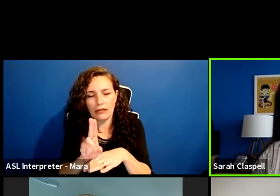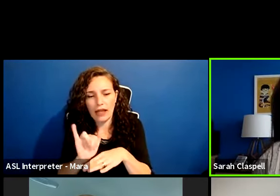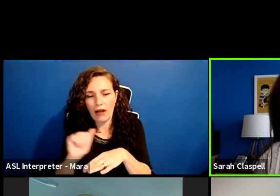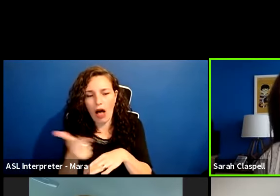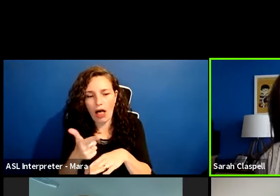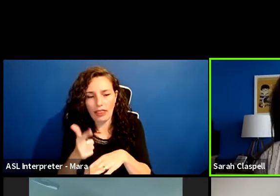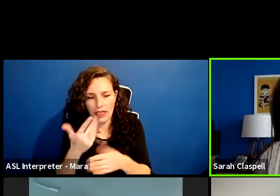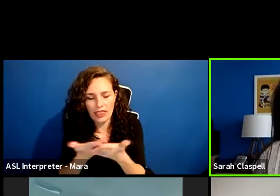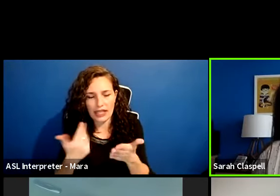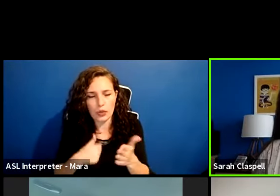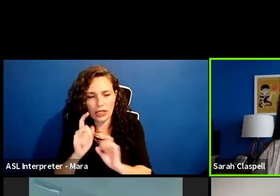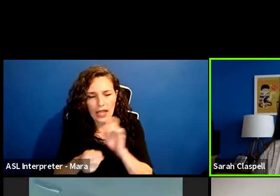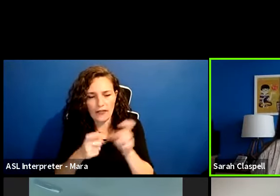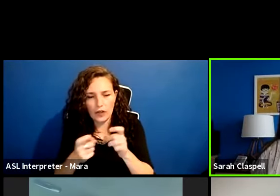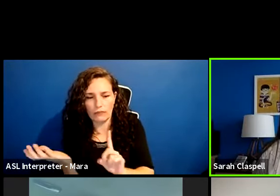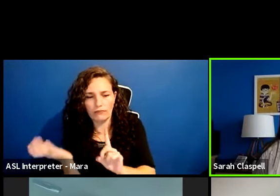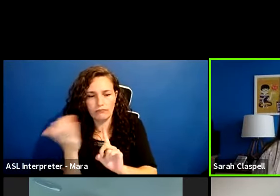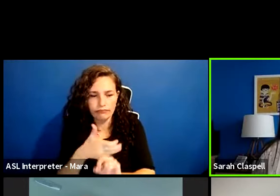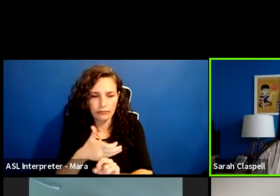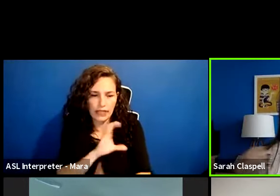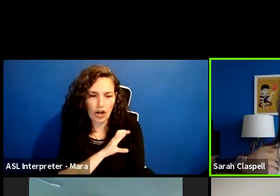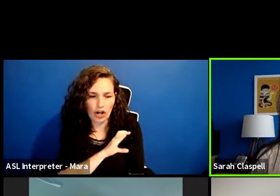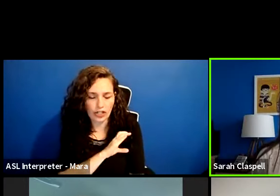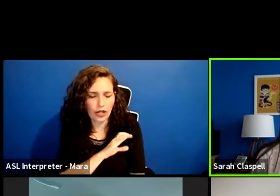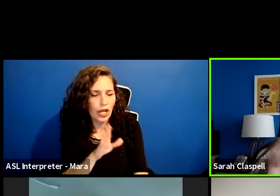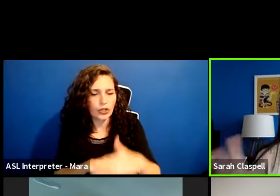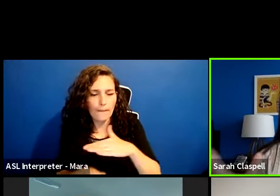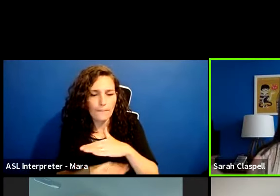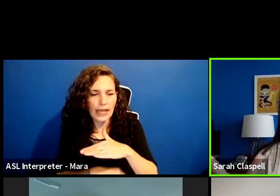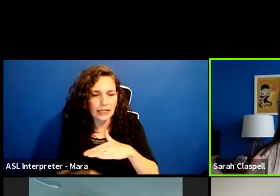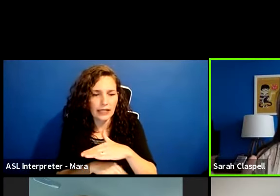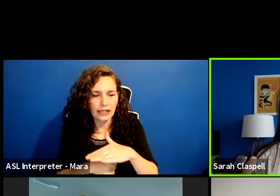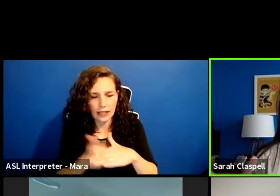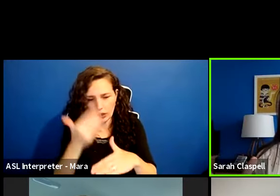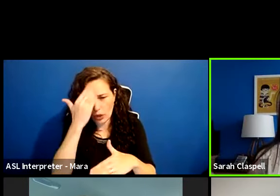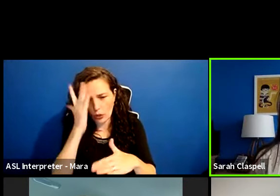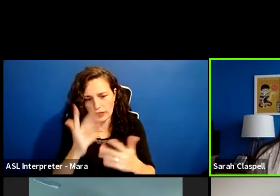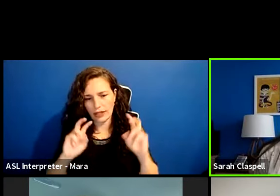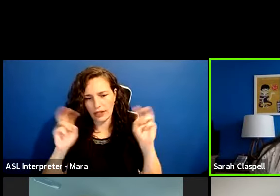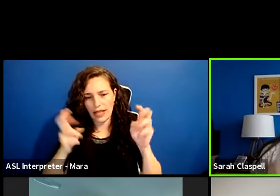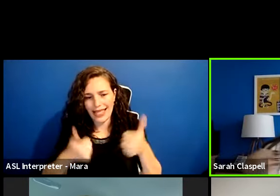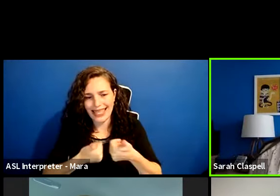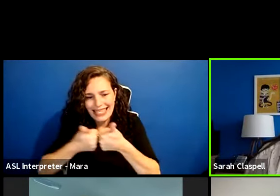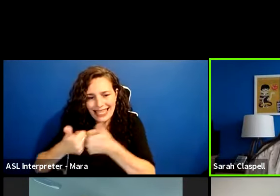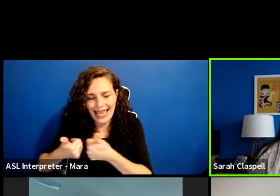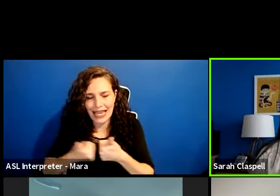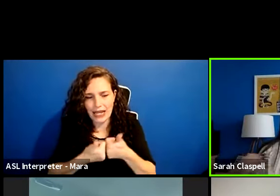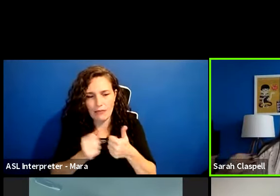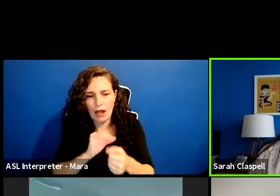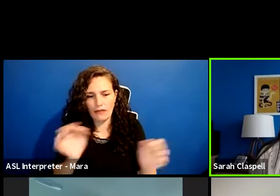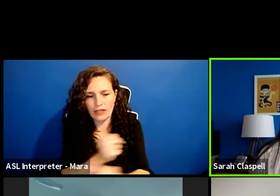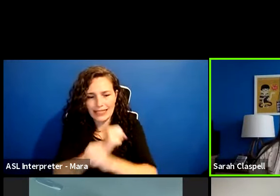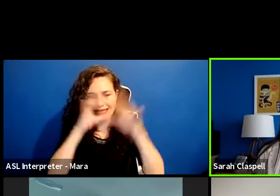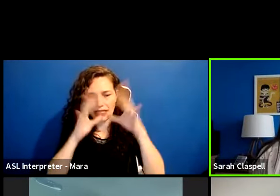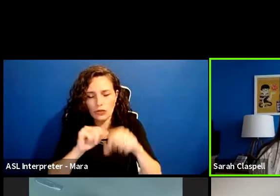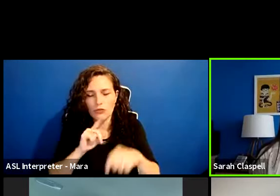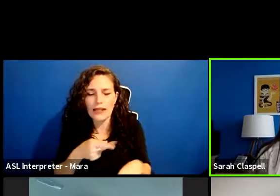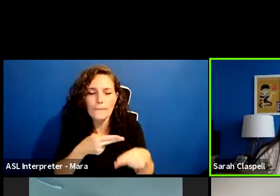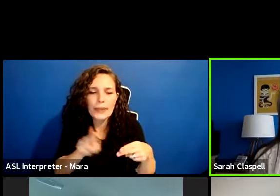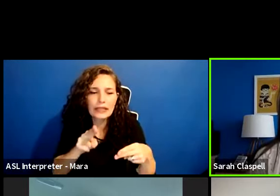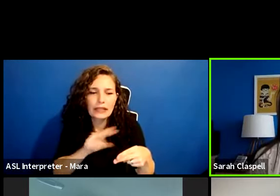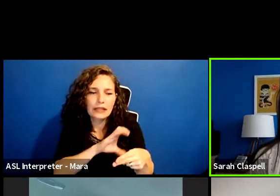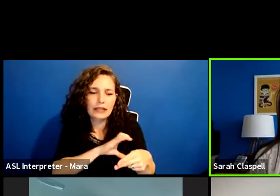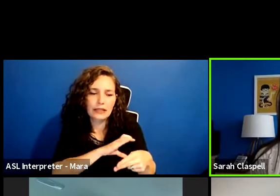that we've given you. These are basically little, we talk about the game of the scene. These, these are kind of little mini character